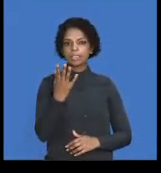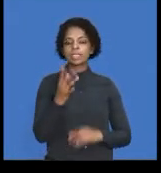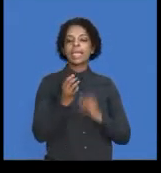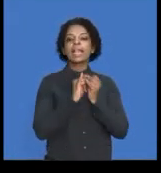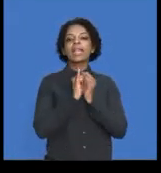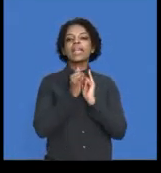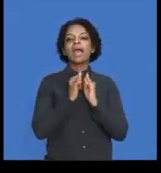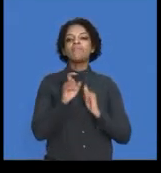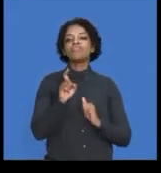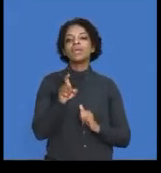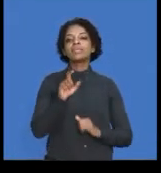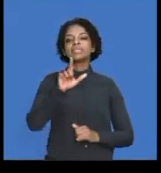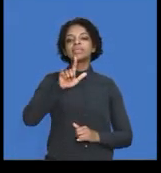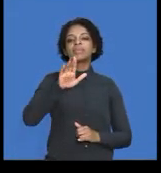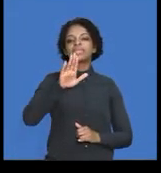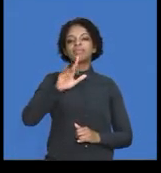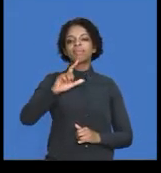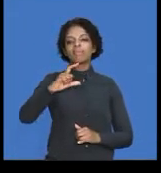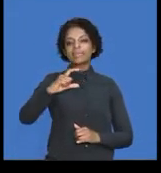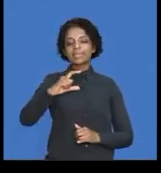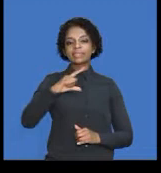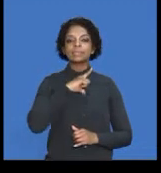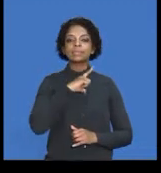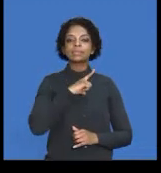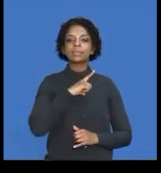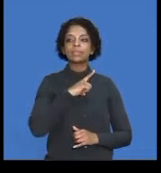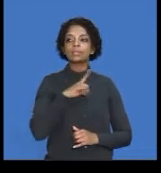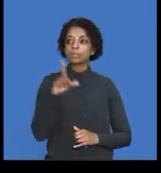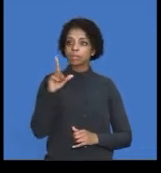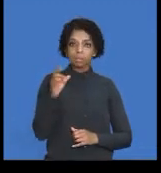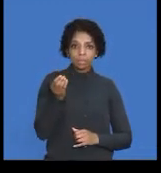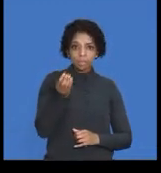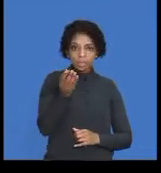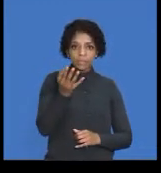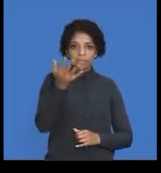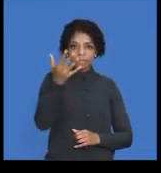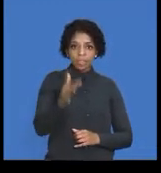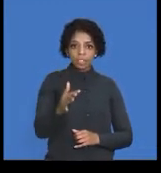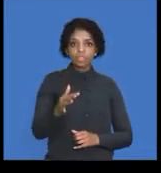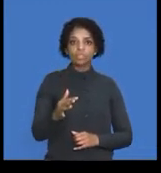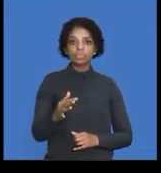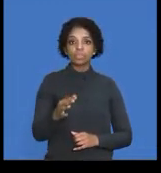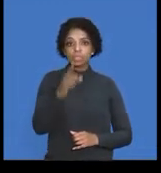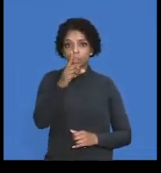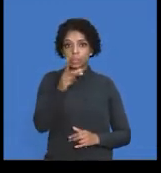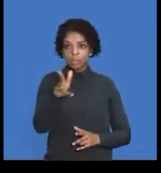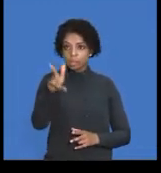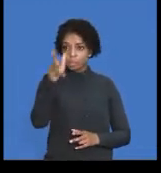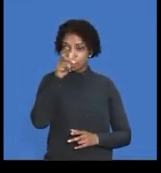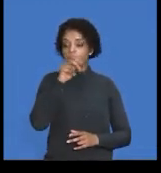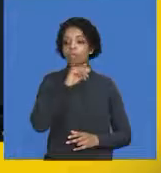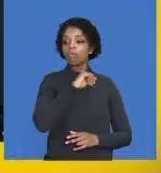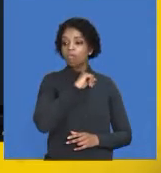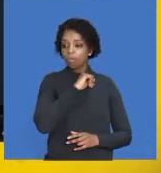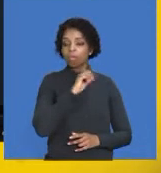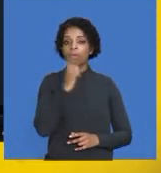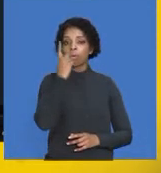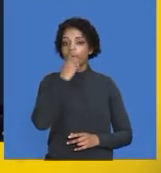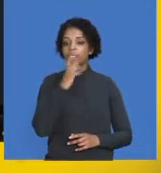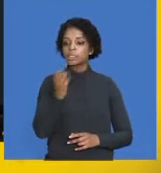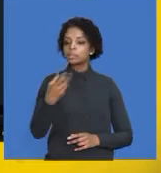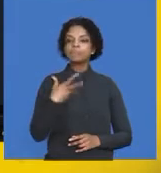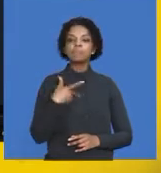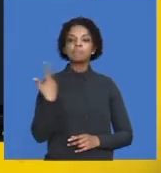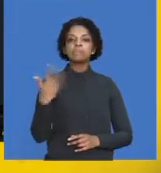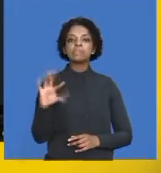RAND and 75 cents. Obviously, because it's given to you, you can get the information directly from the question. If it is not